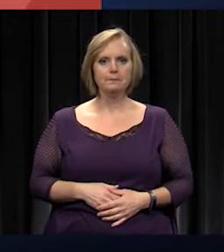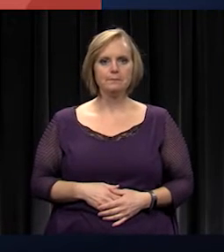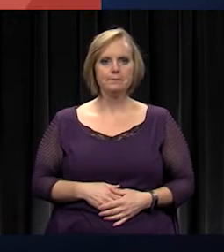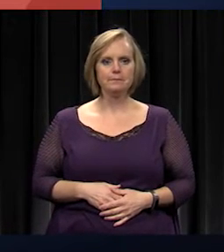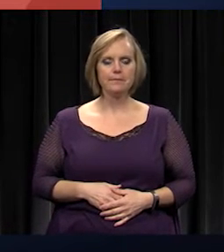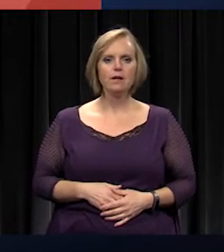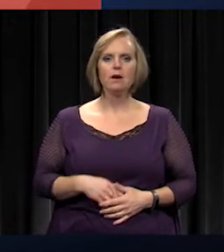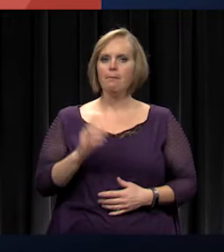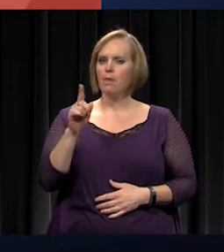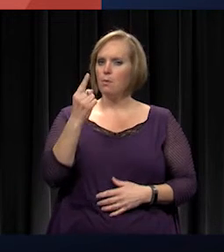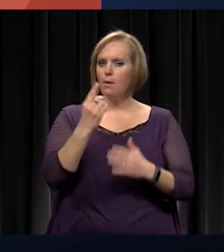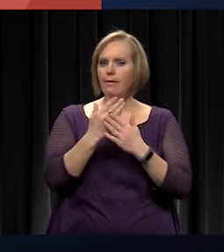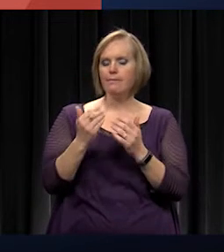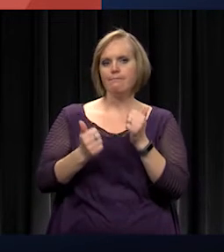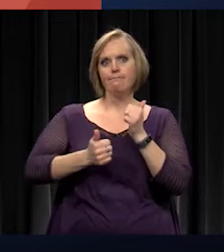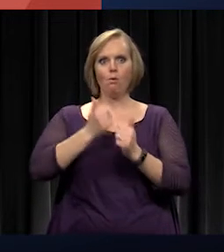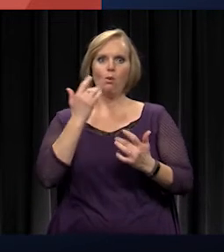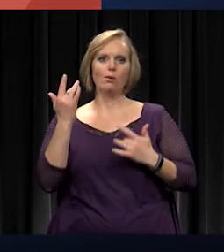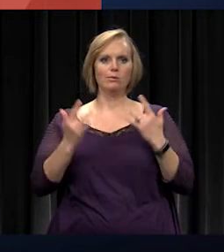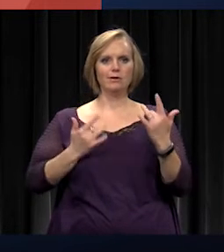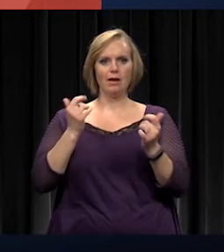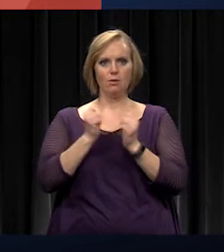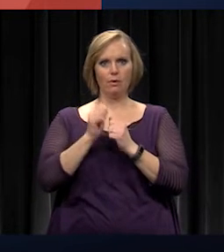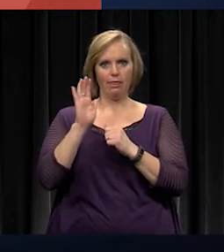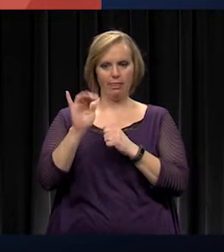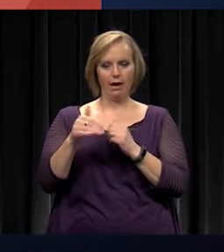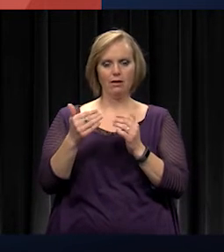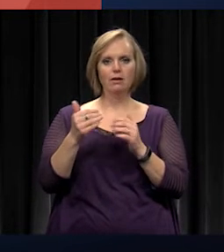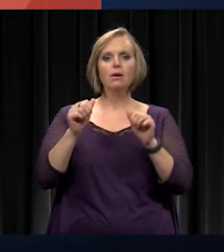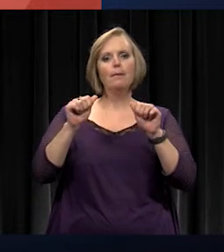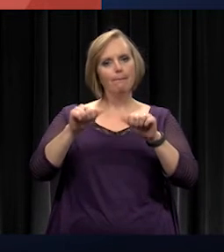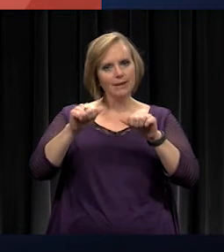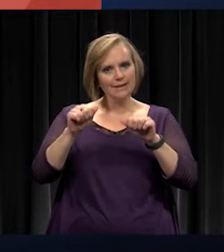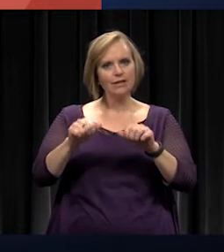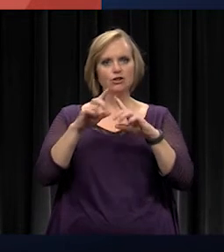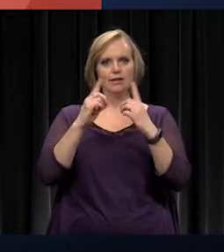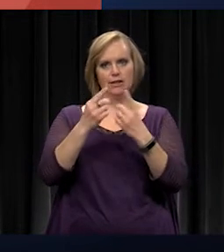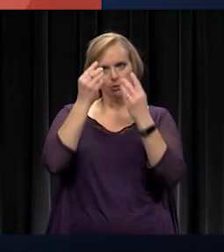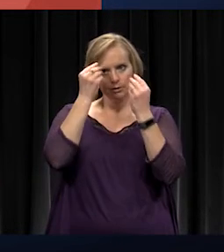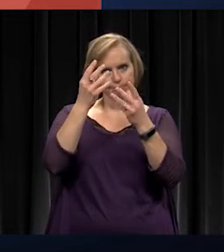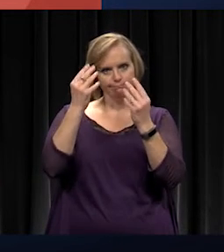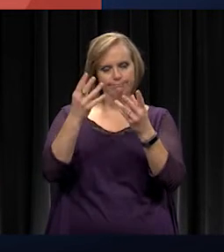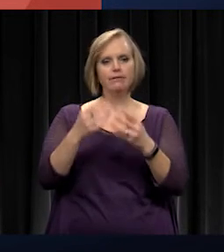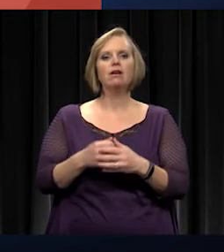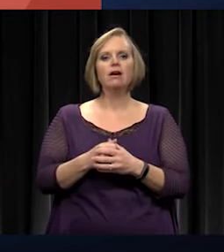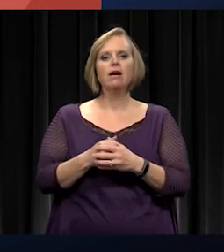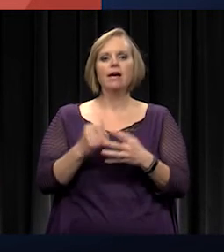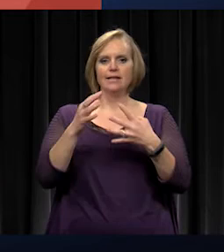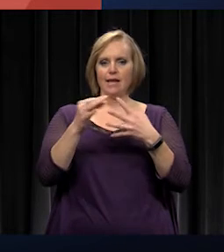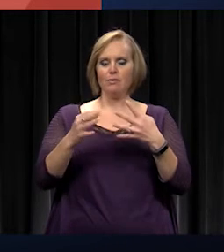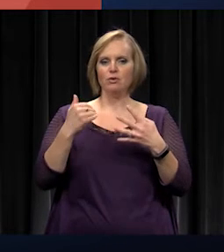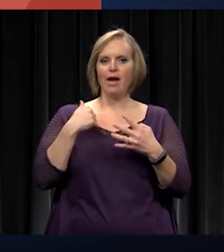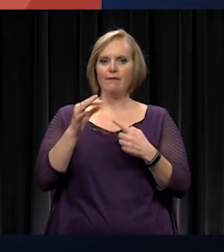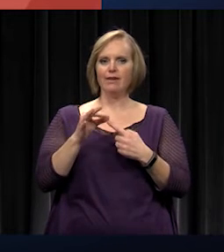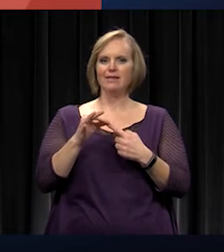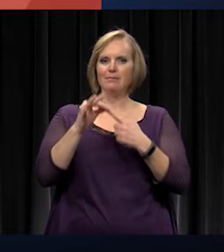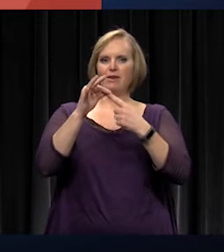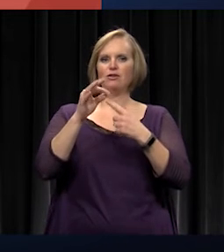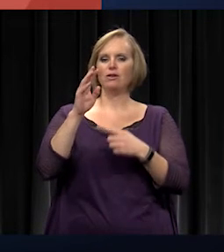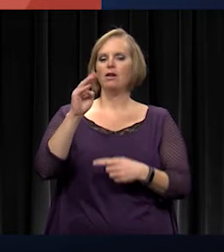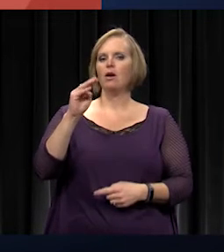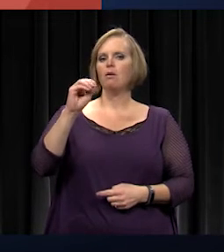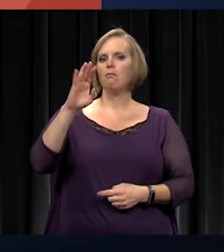But the one thing that we are most excited about with this potential district notification solution is the option to have a customized mobile app.